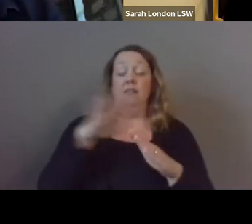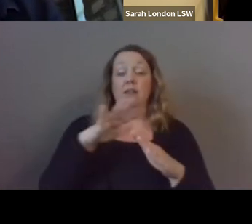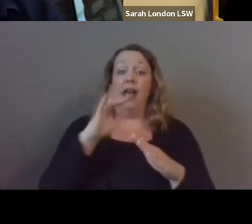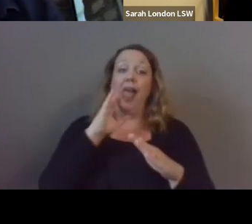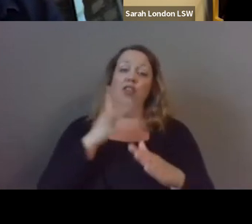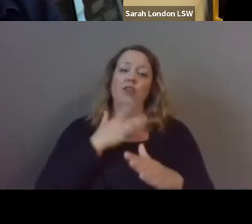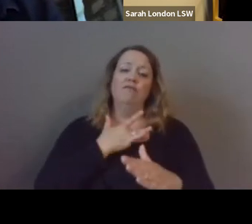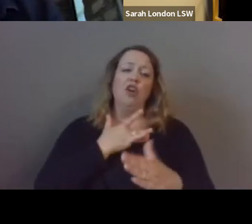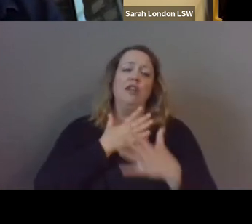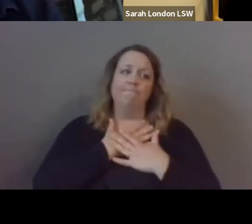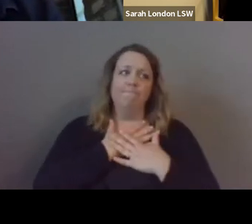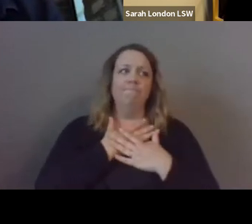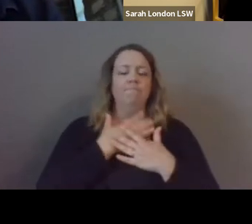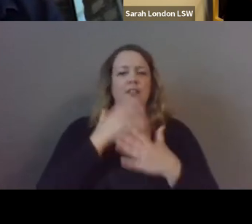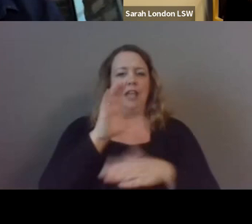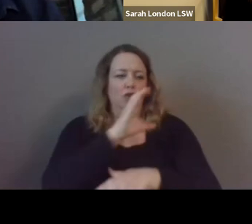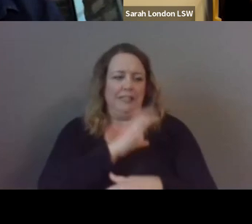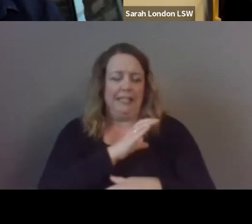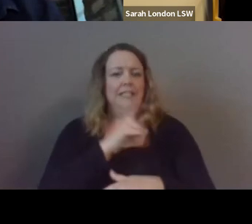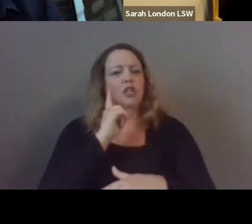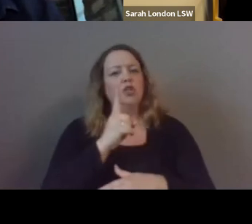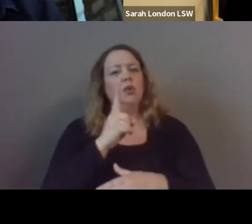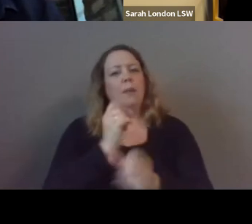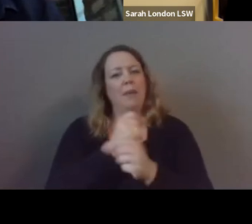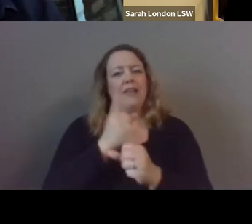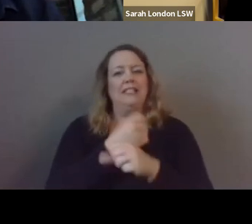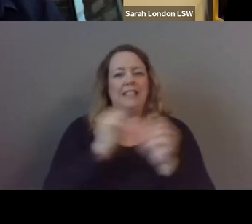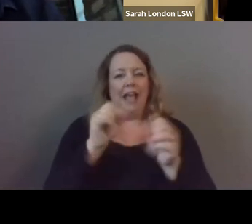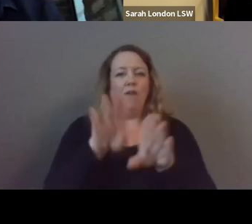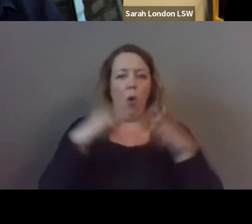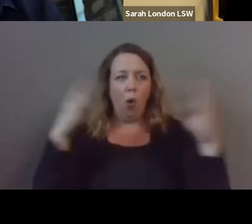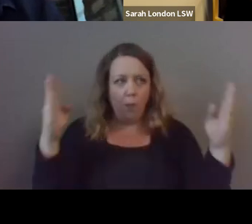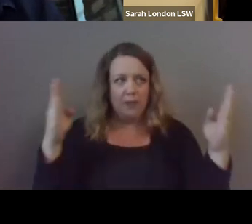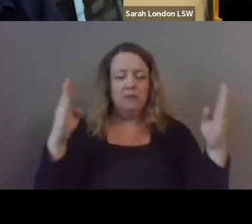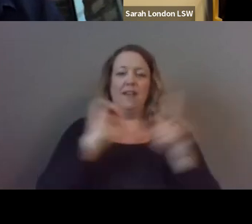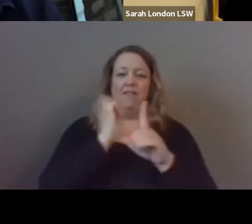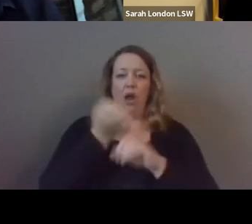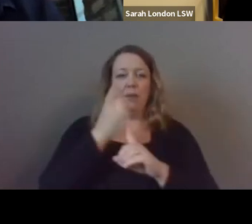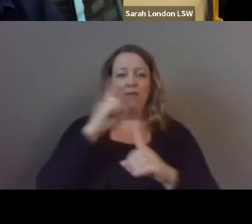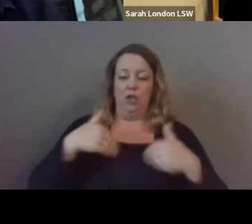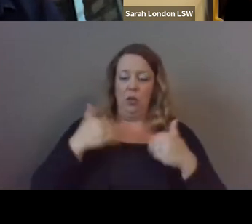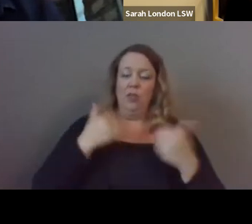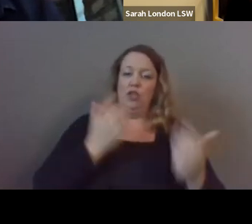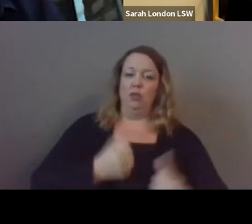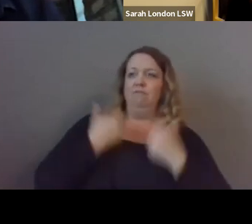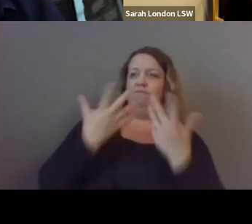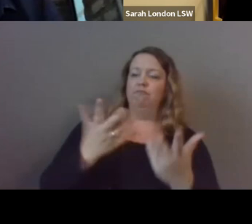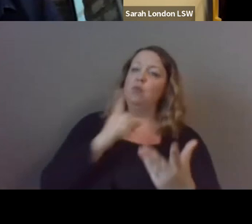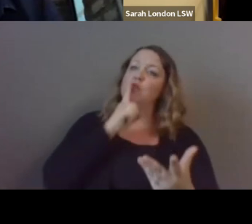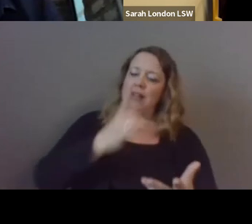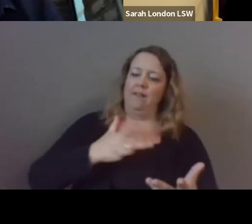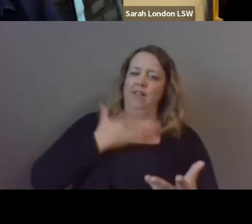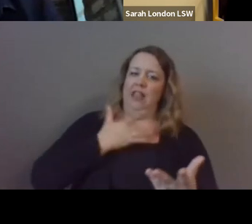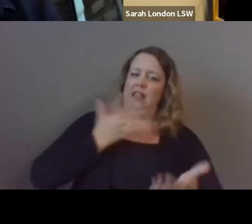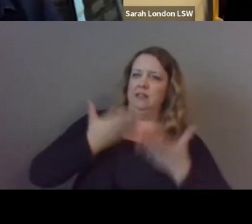characteristics to create a safe and open environment for youth to express their authentic feelings um when working with our mentors